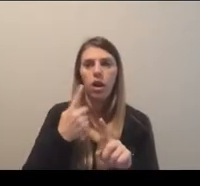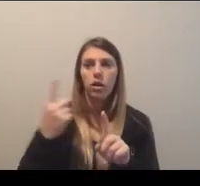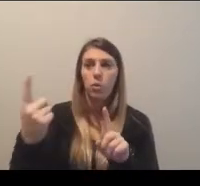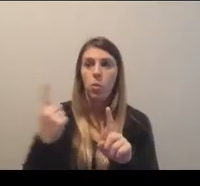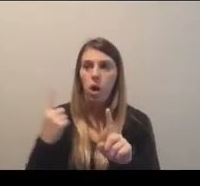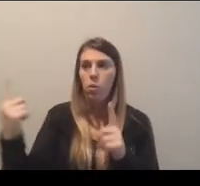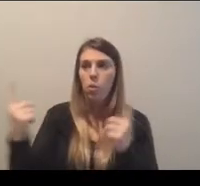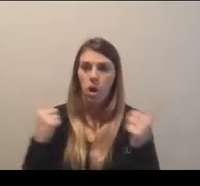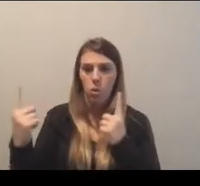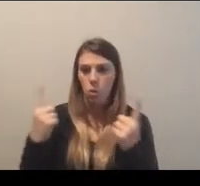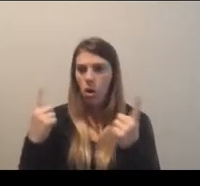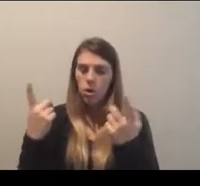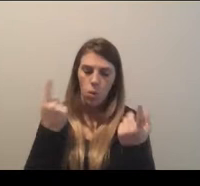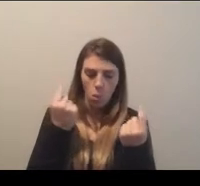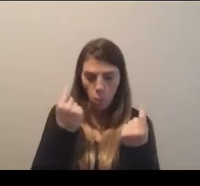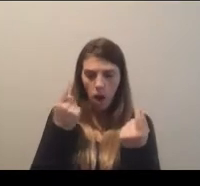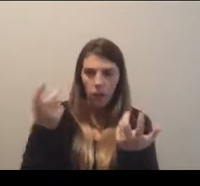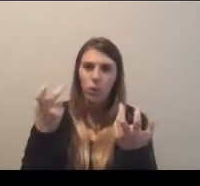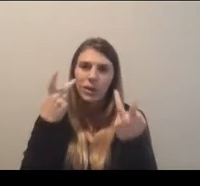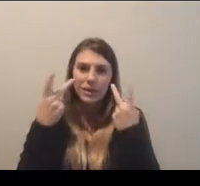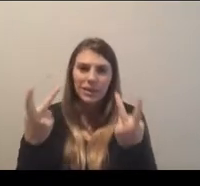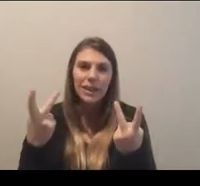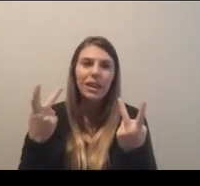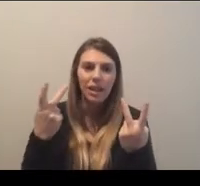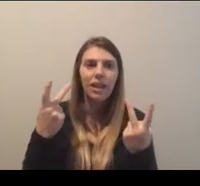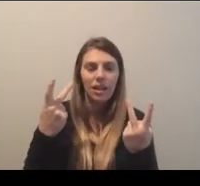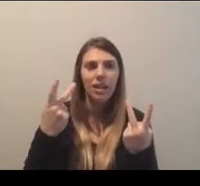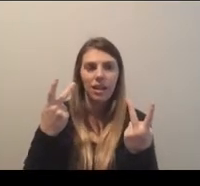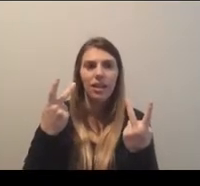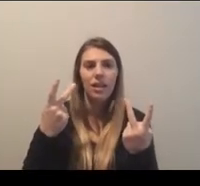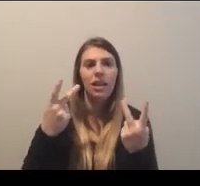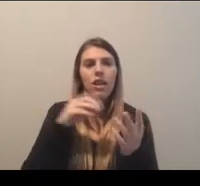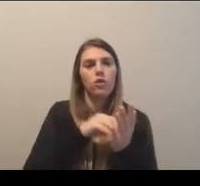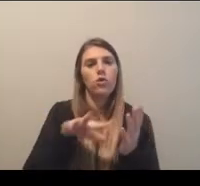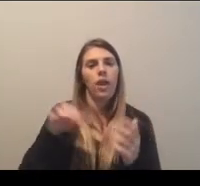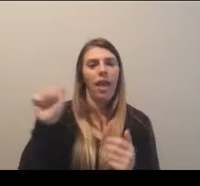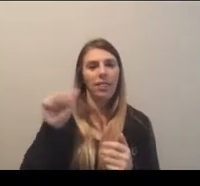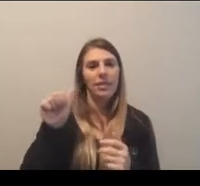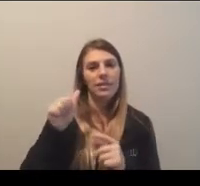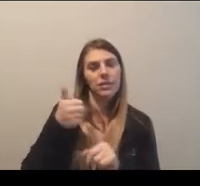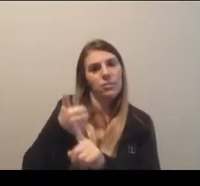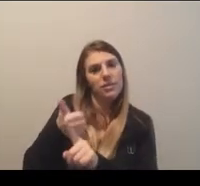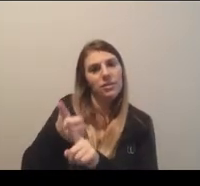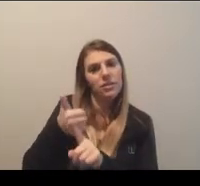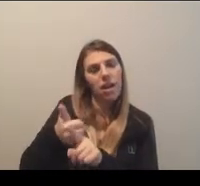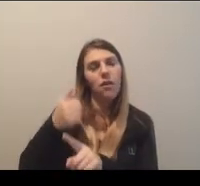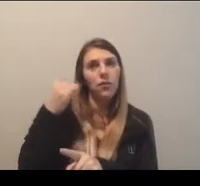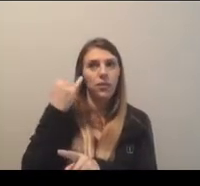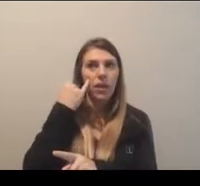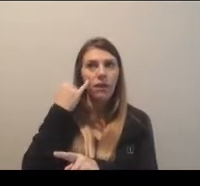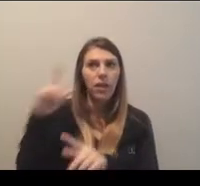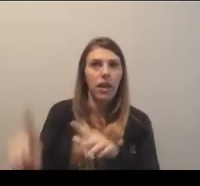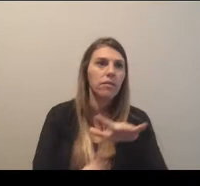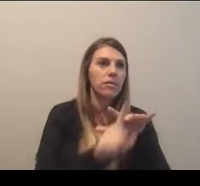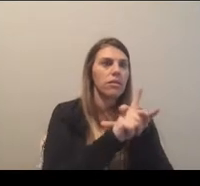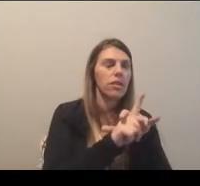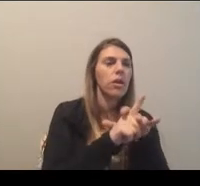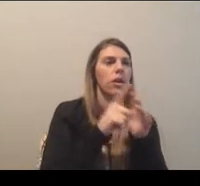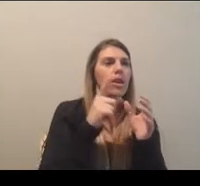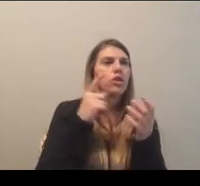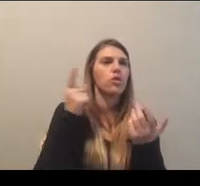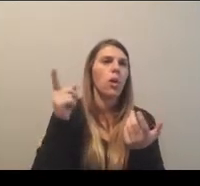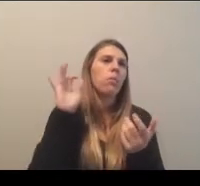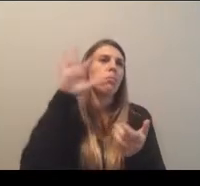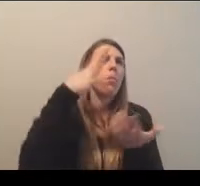input as to what they would like to see as women's basketball student-athletes in that case if there is something in that